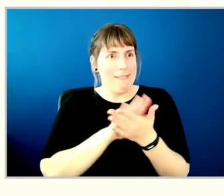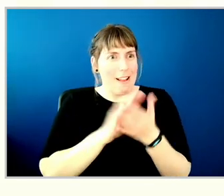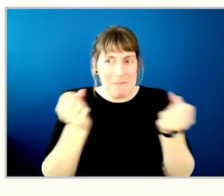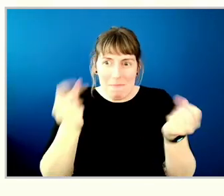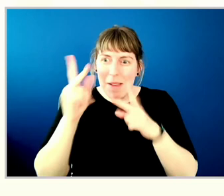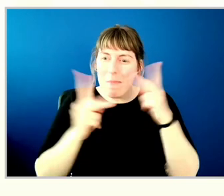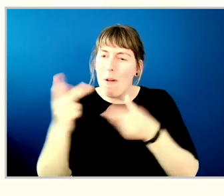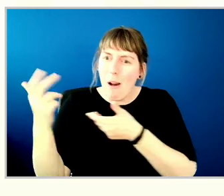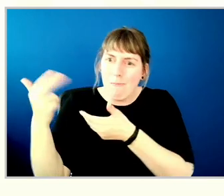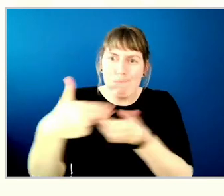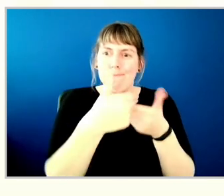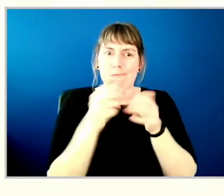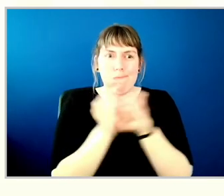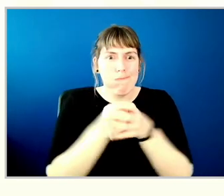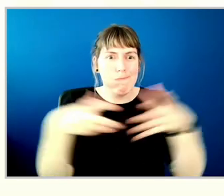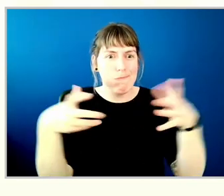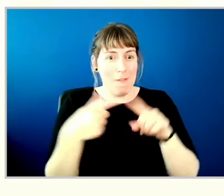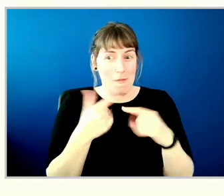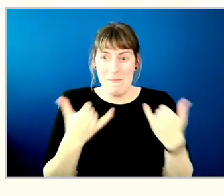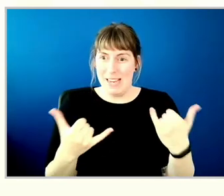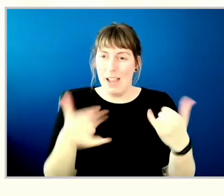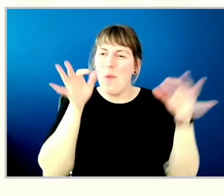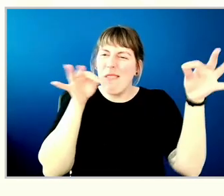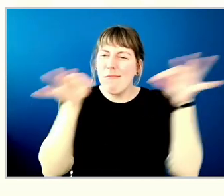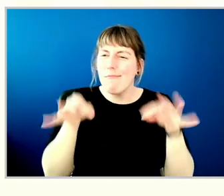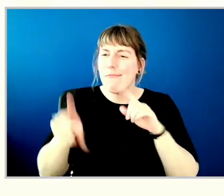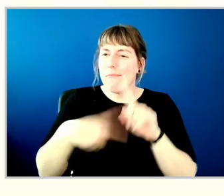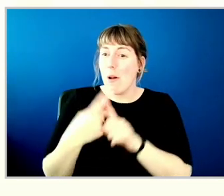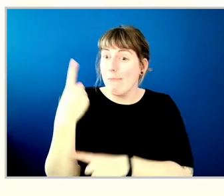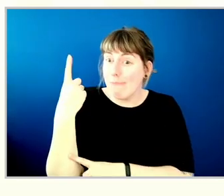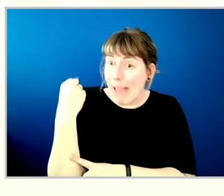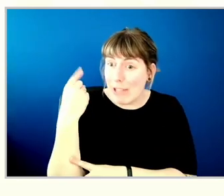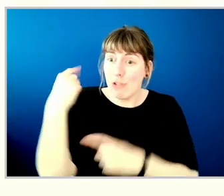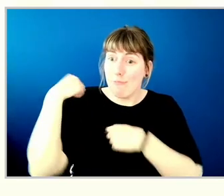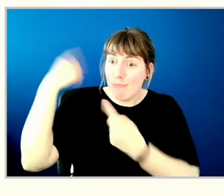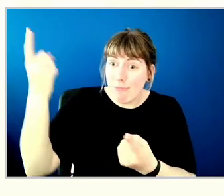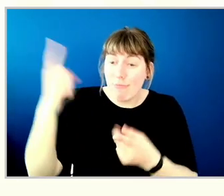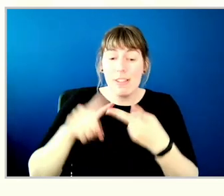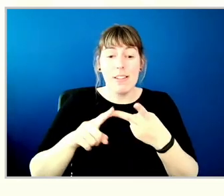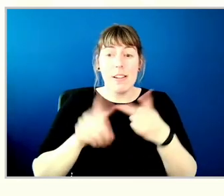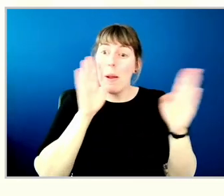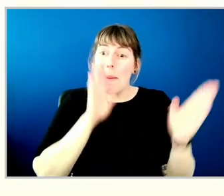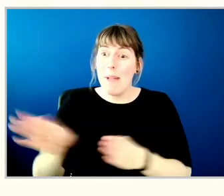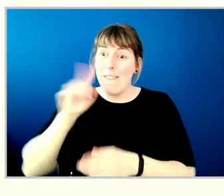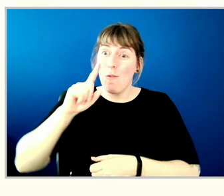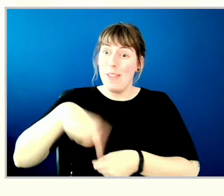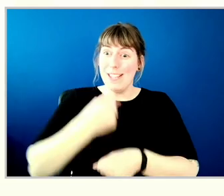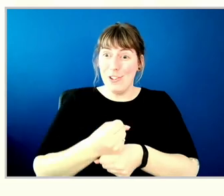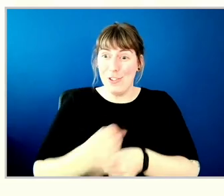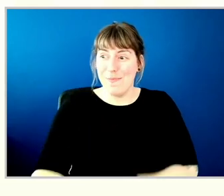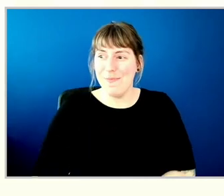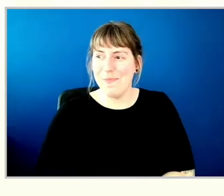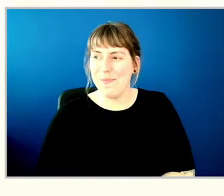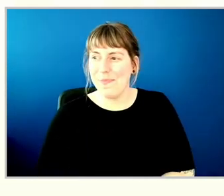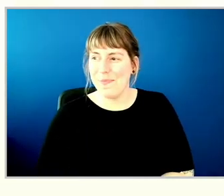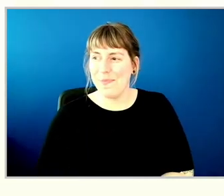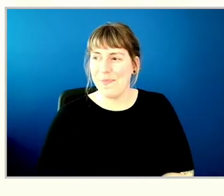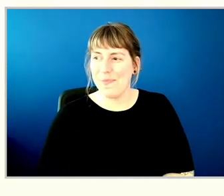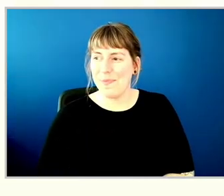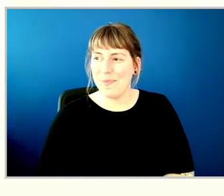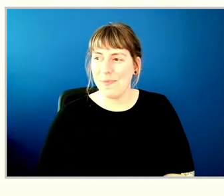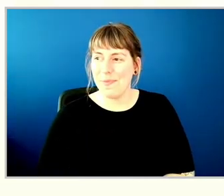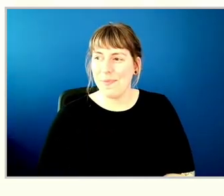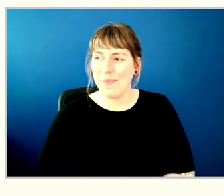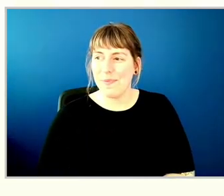report to you on our latest results from last year, and where we plan to go this year. We have a full presentation